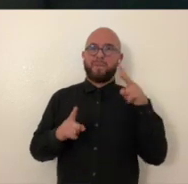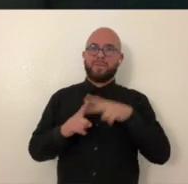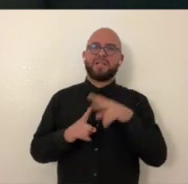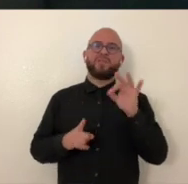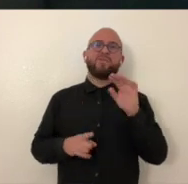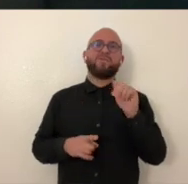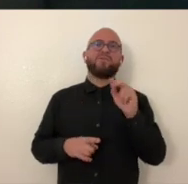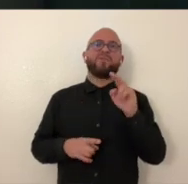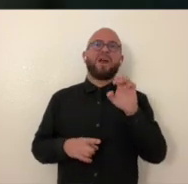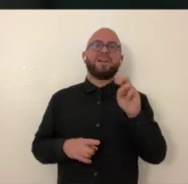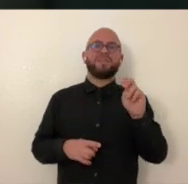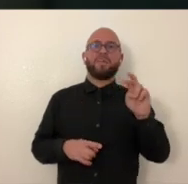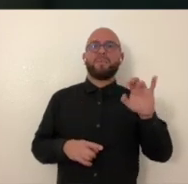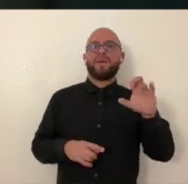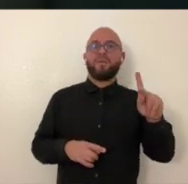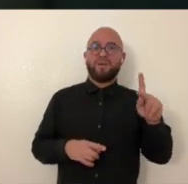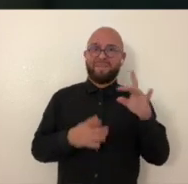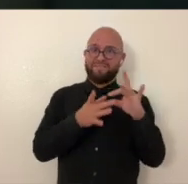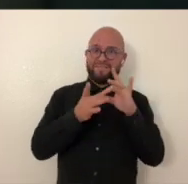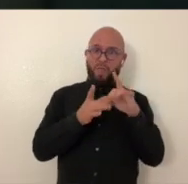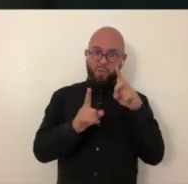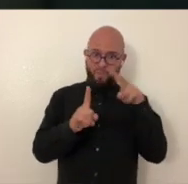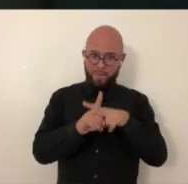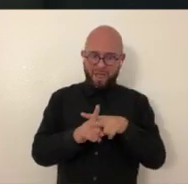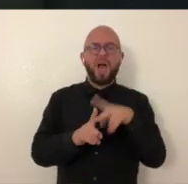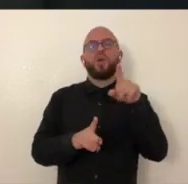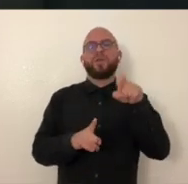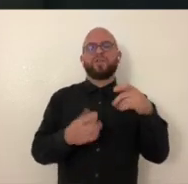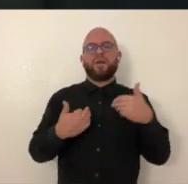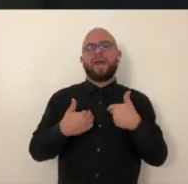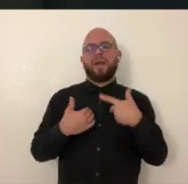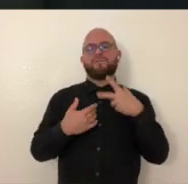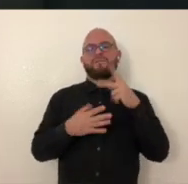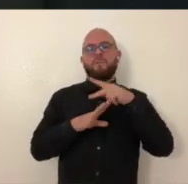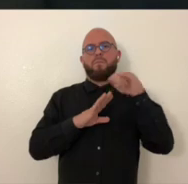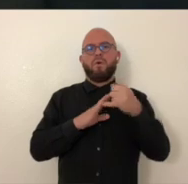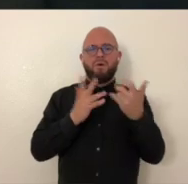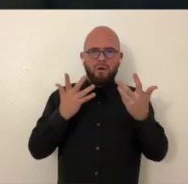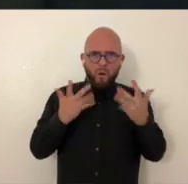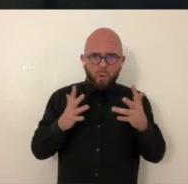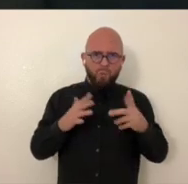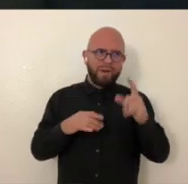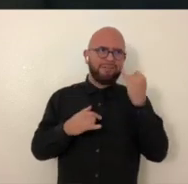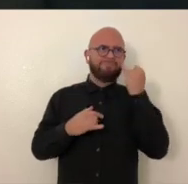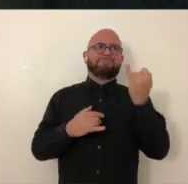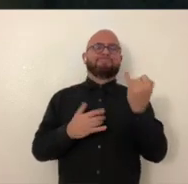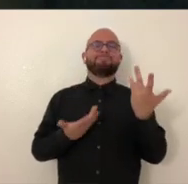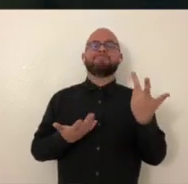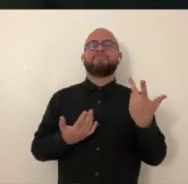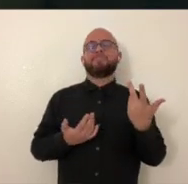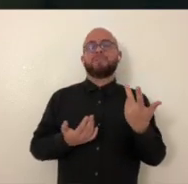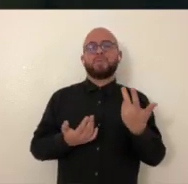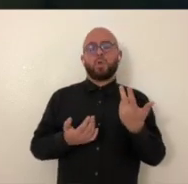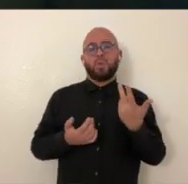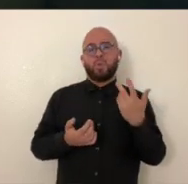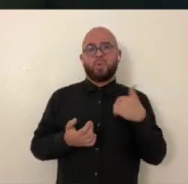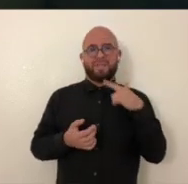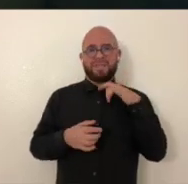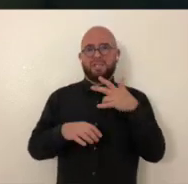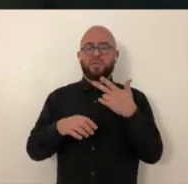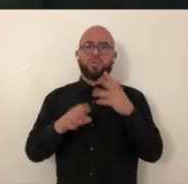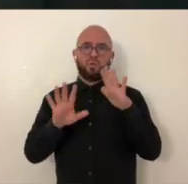When you apply to be a Franz Merrick fellow, you have to apply with a project idea. And that was my project idea, because as great